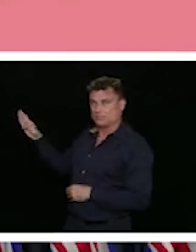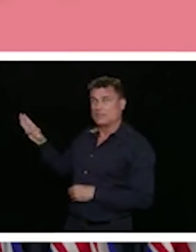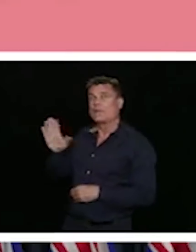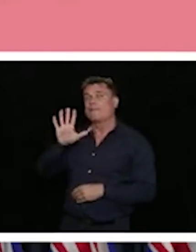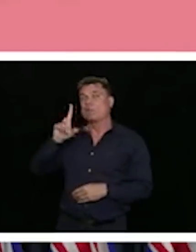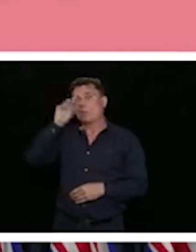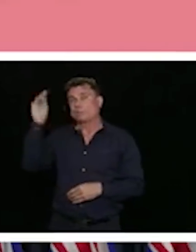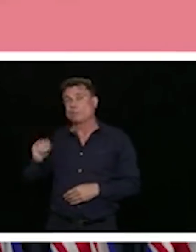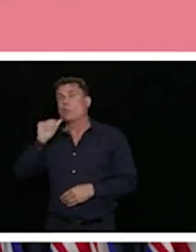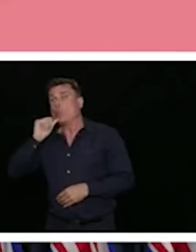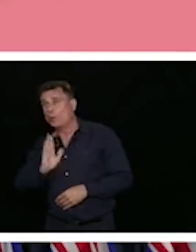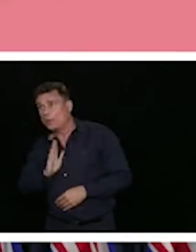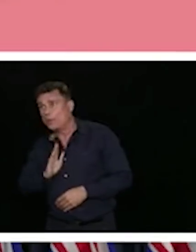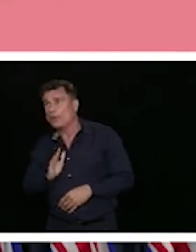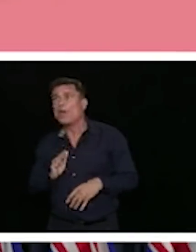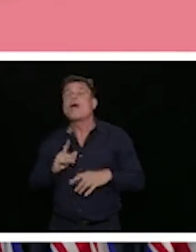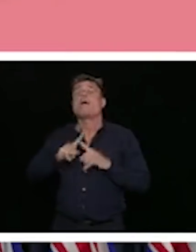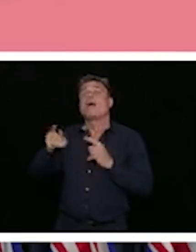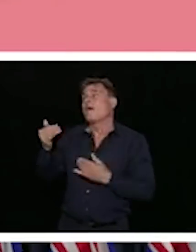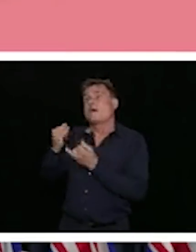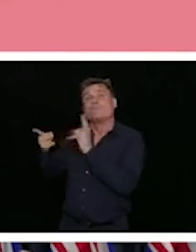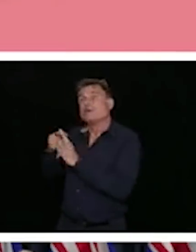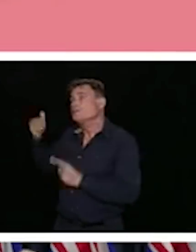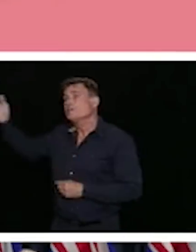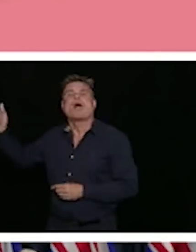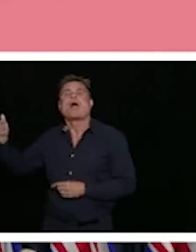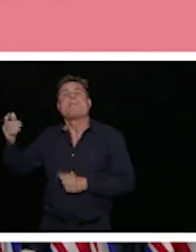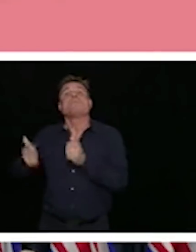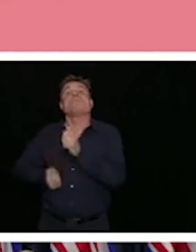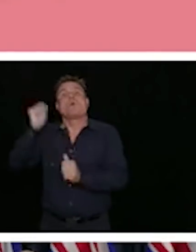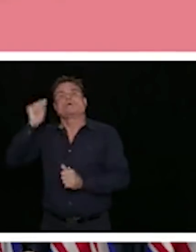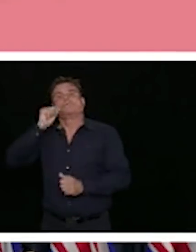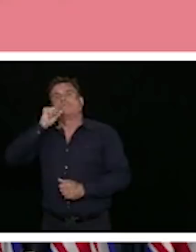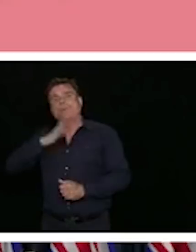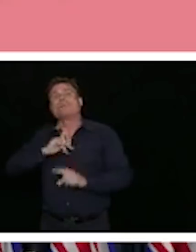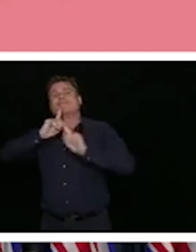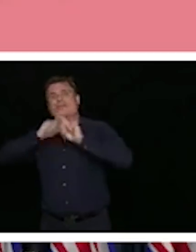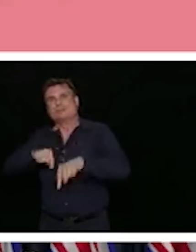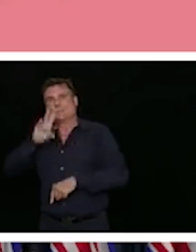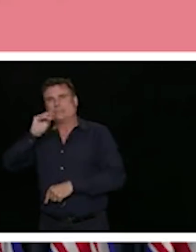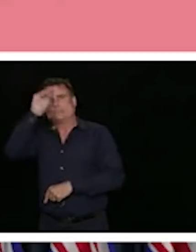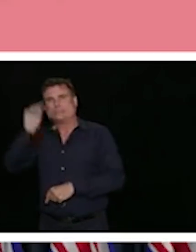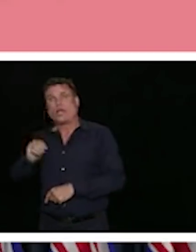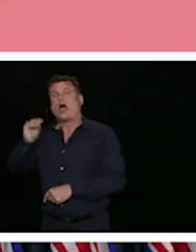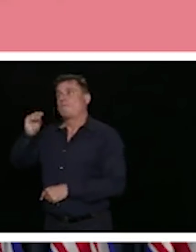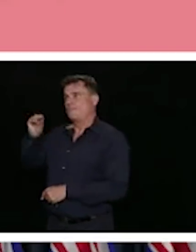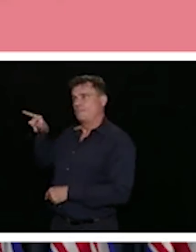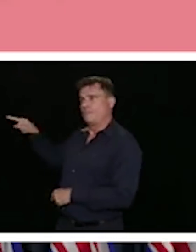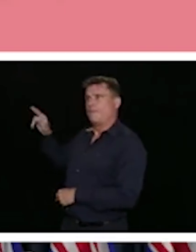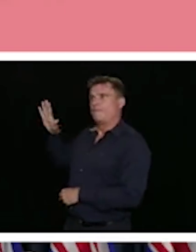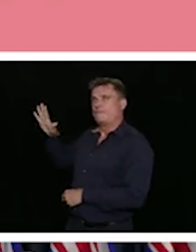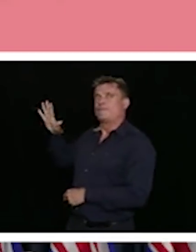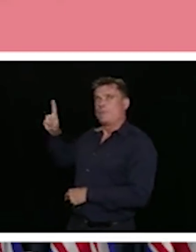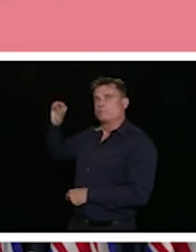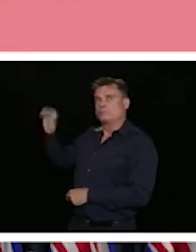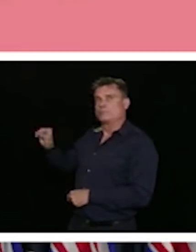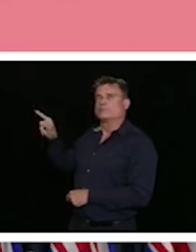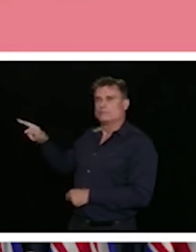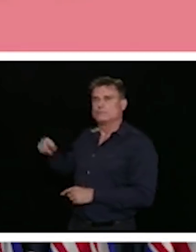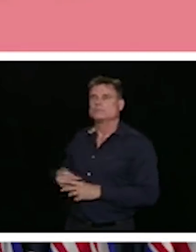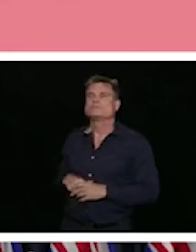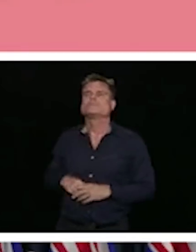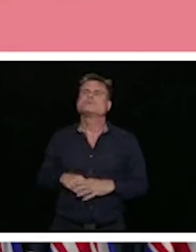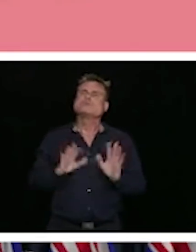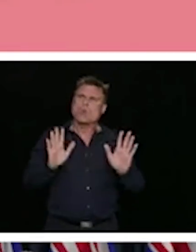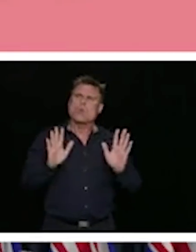As well, we have looked at indicators like income and education as